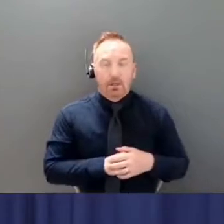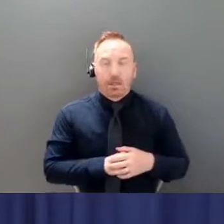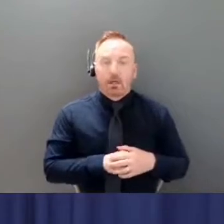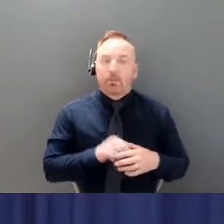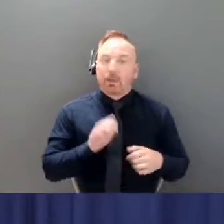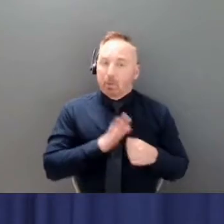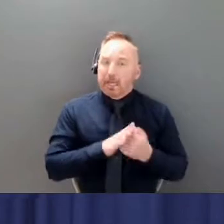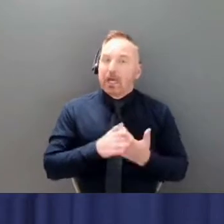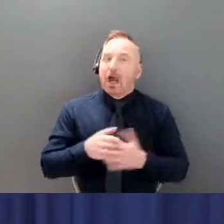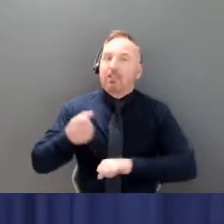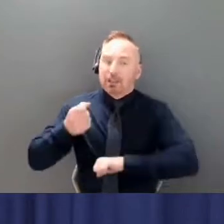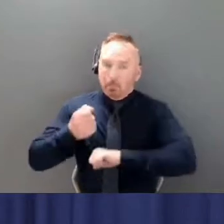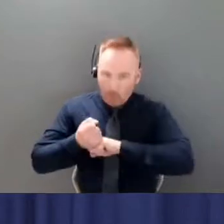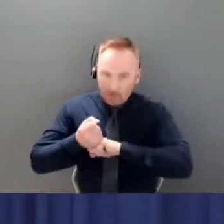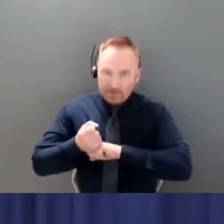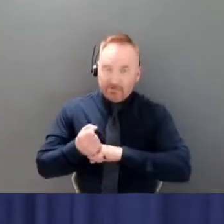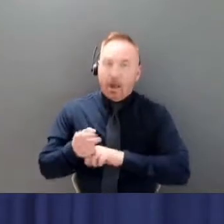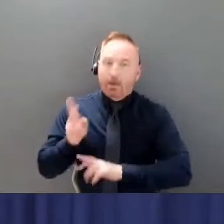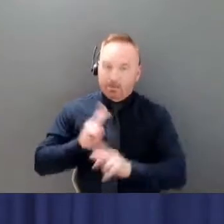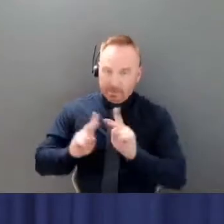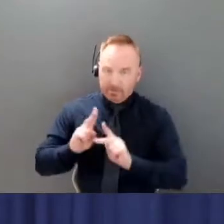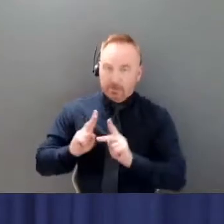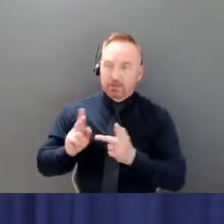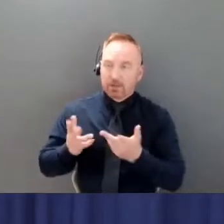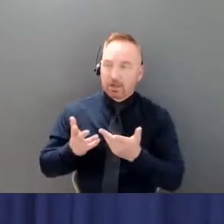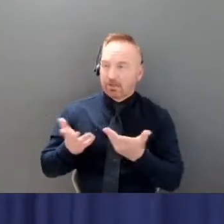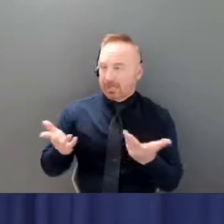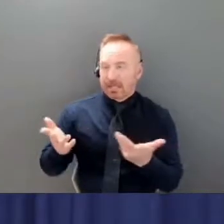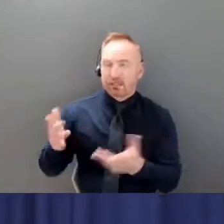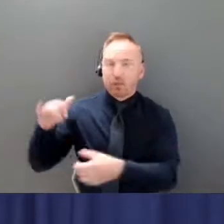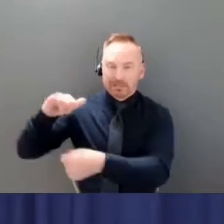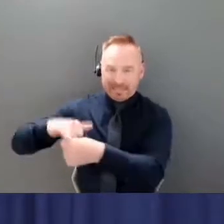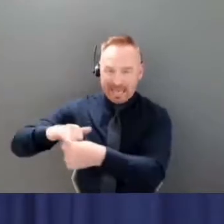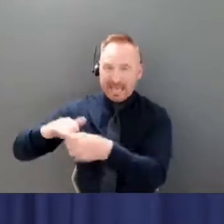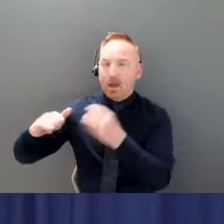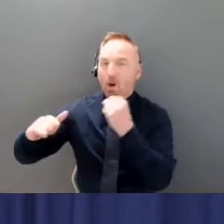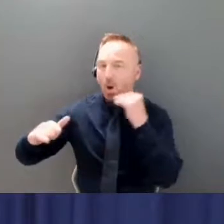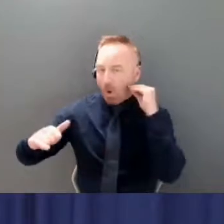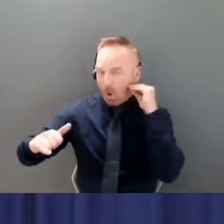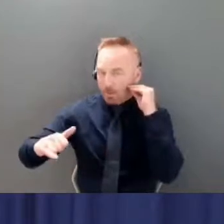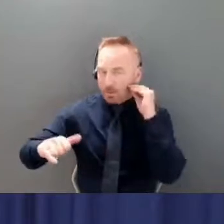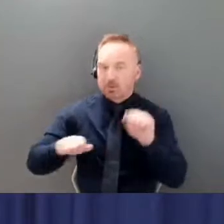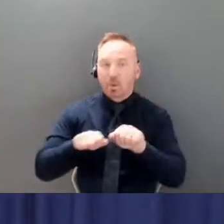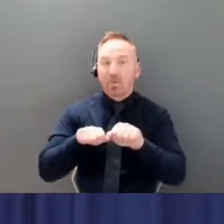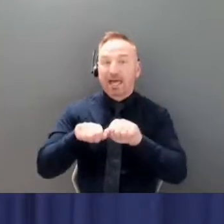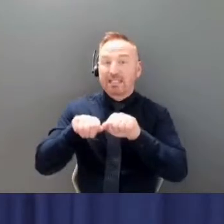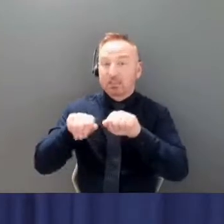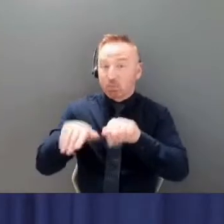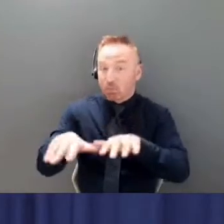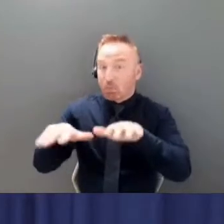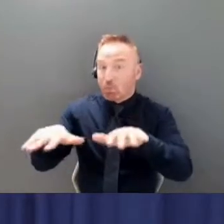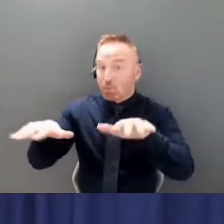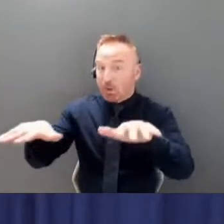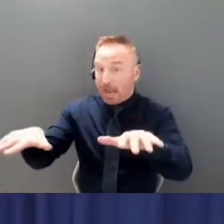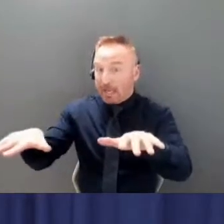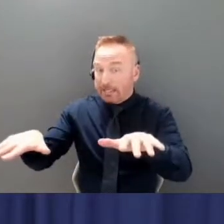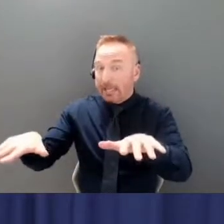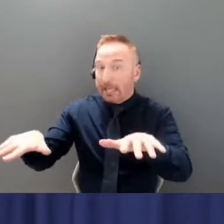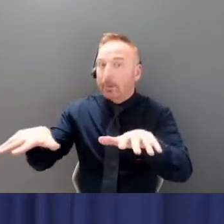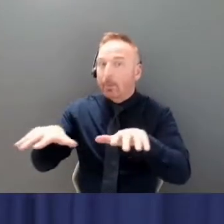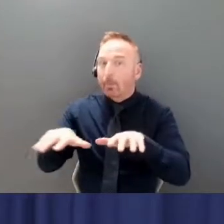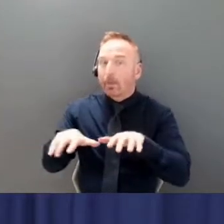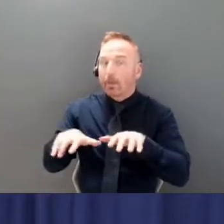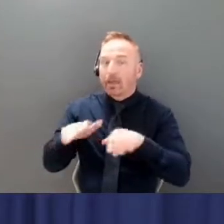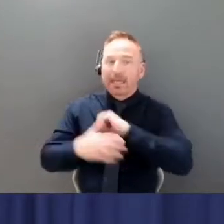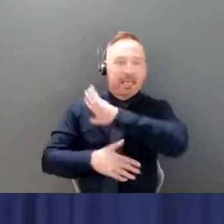of people being able to stay home uh so that we can end the spread uh in uh all social circumstances